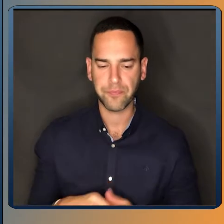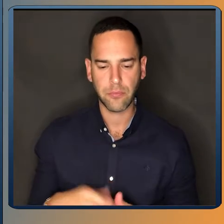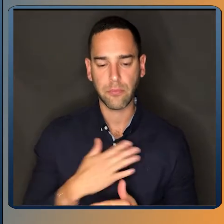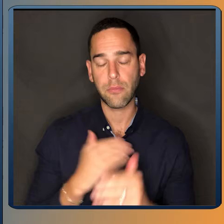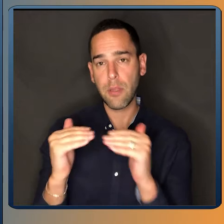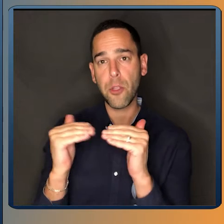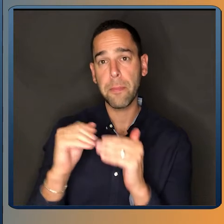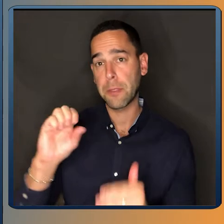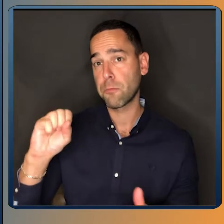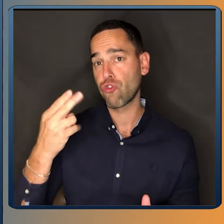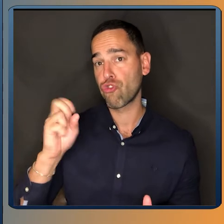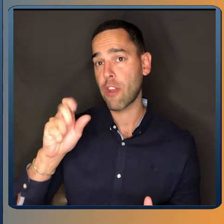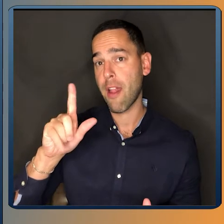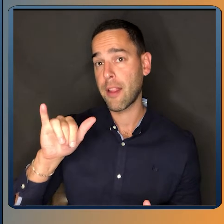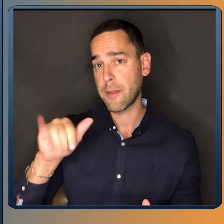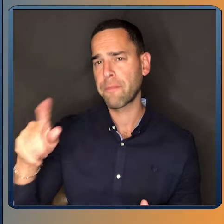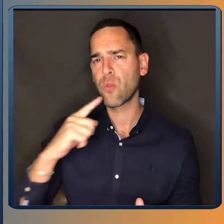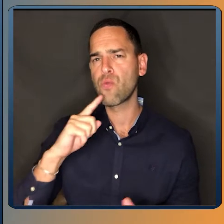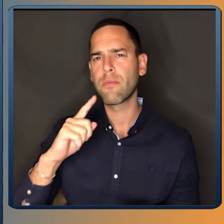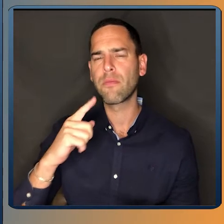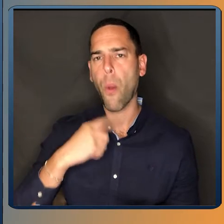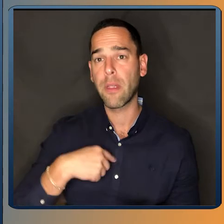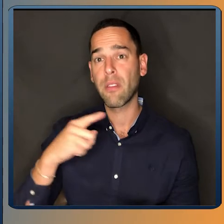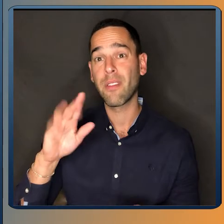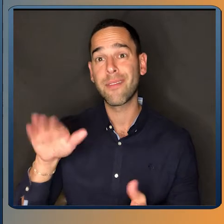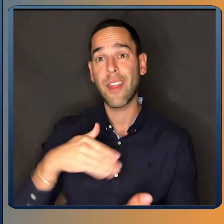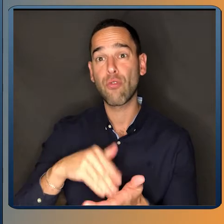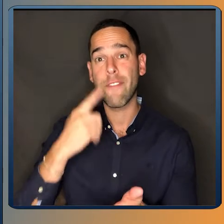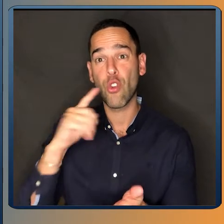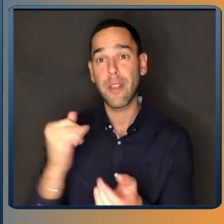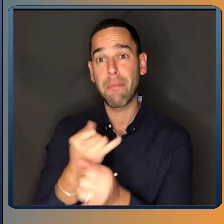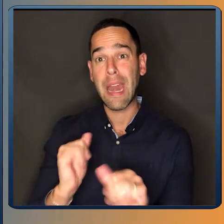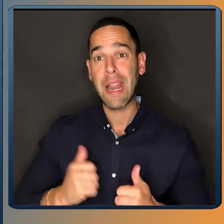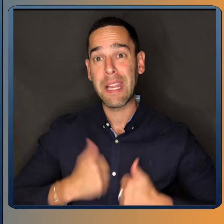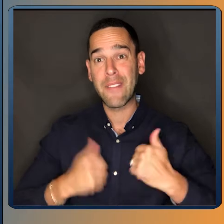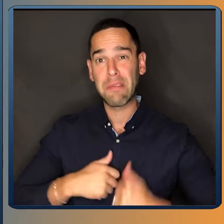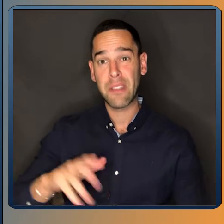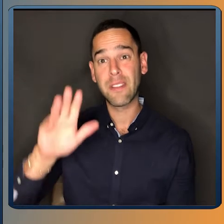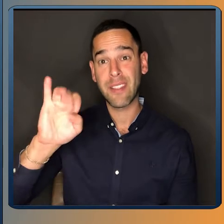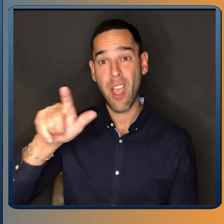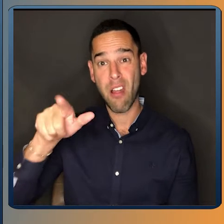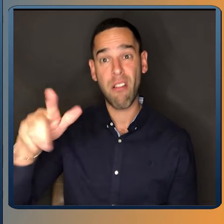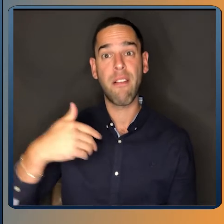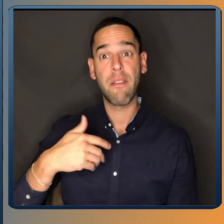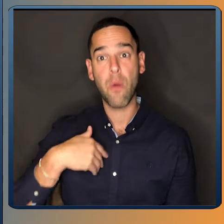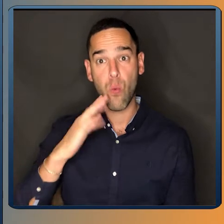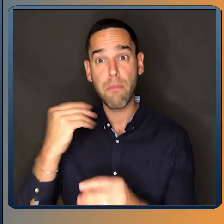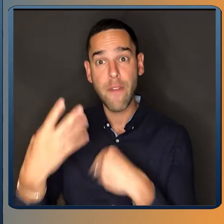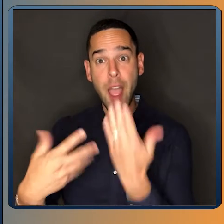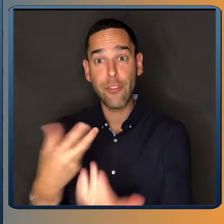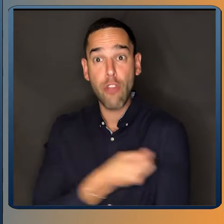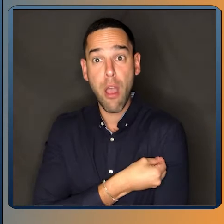my colleague, Shelly, told me about the Centre for Independent Living were going to give the shot